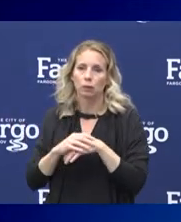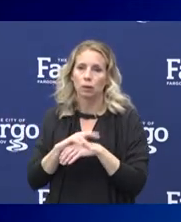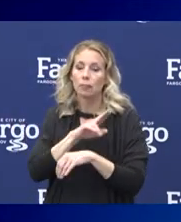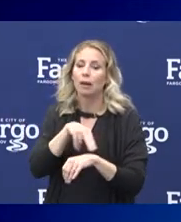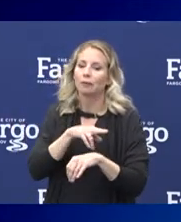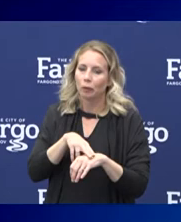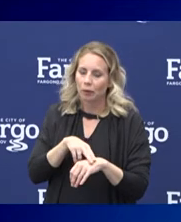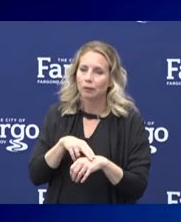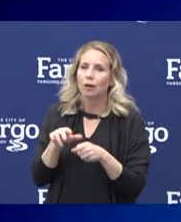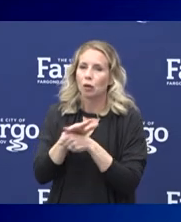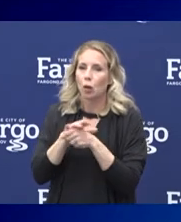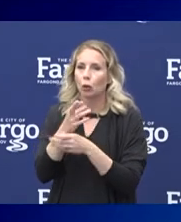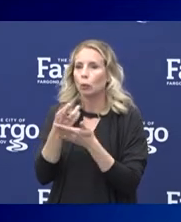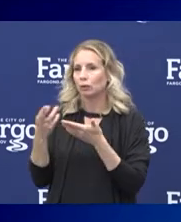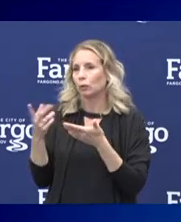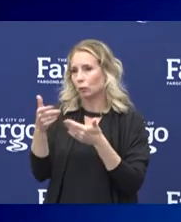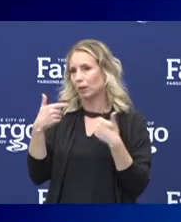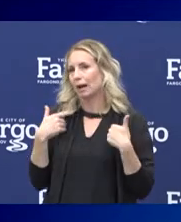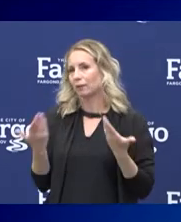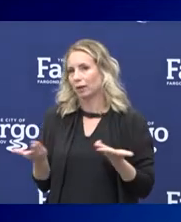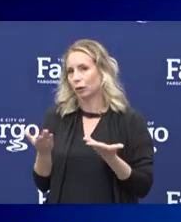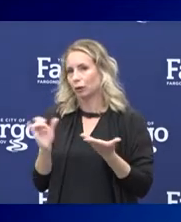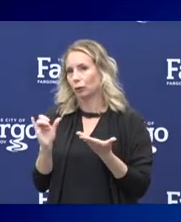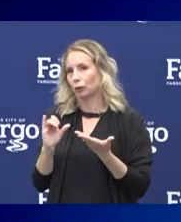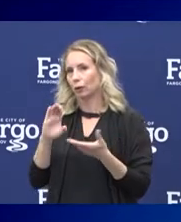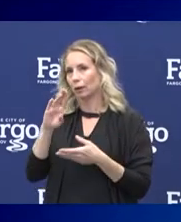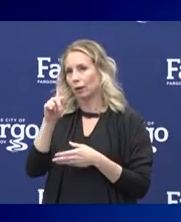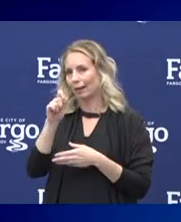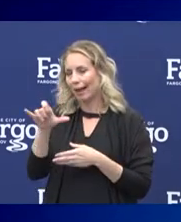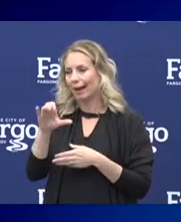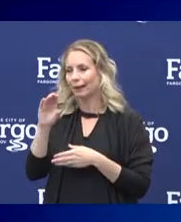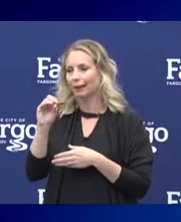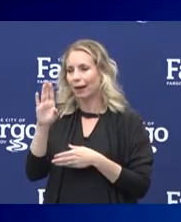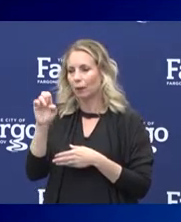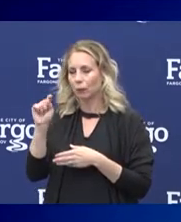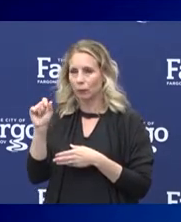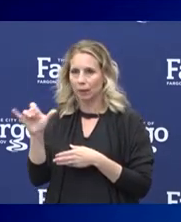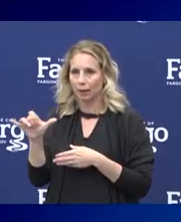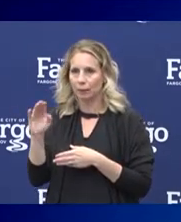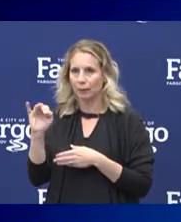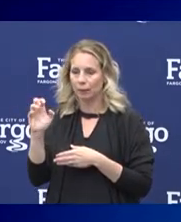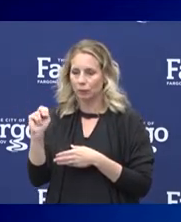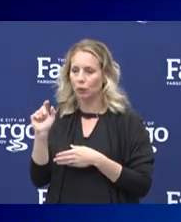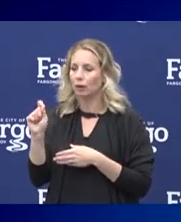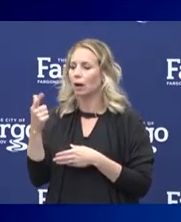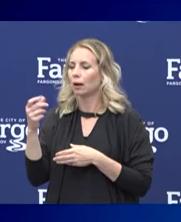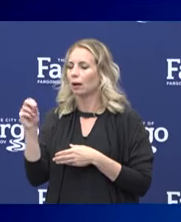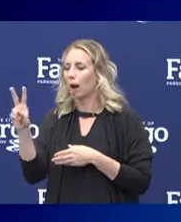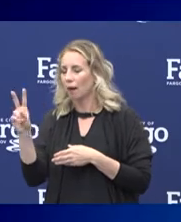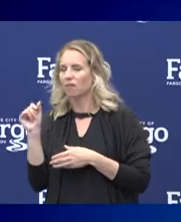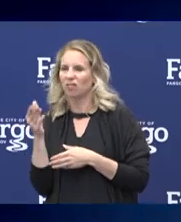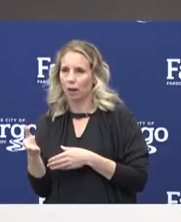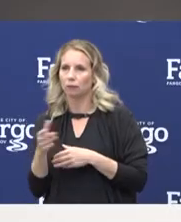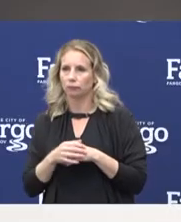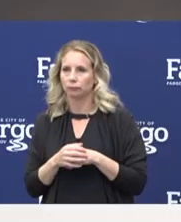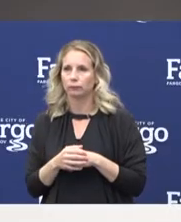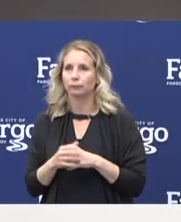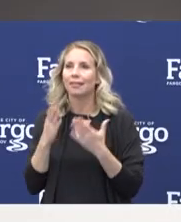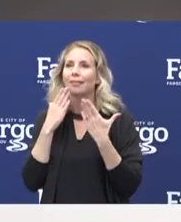have the local resources, as you can see, with ClayCountyMinnesota.gov. Thank you very much.